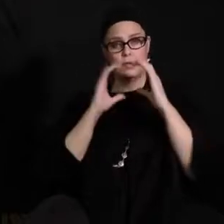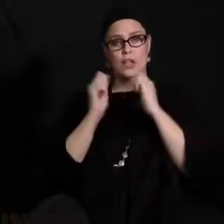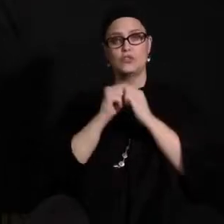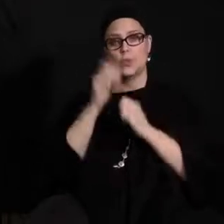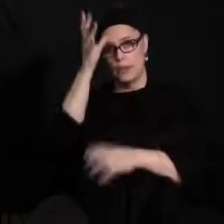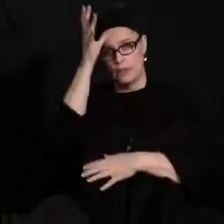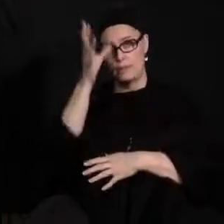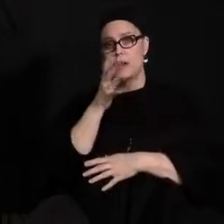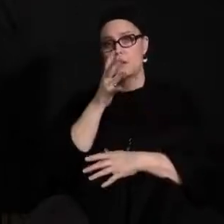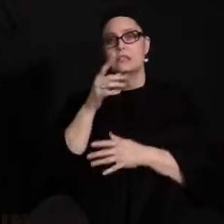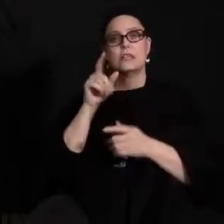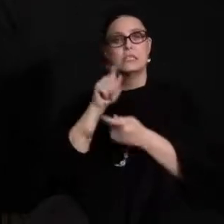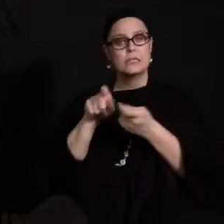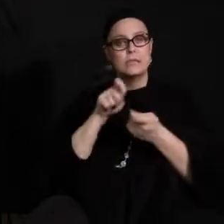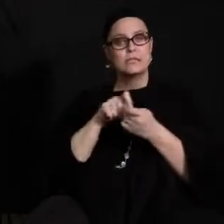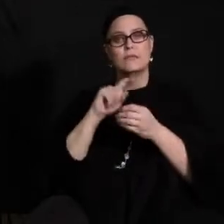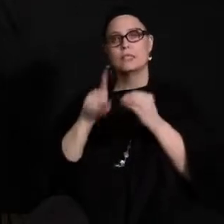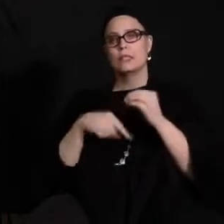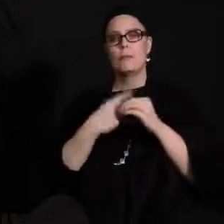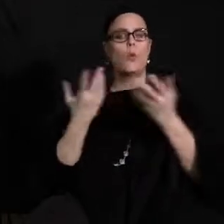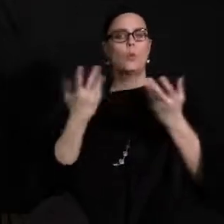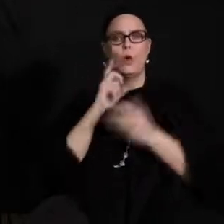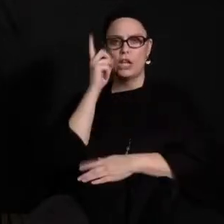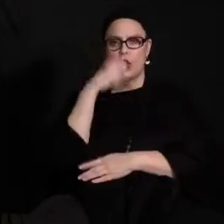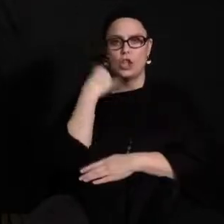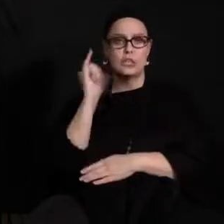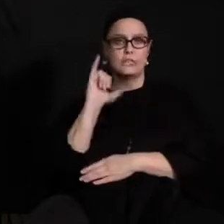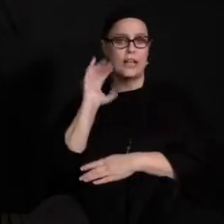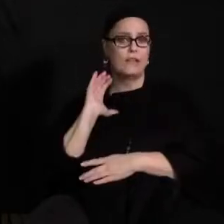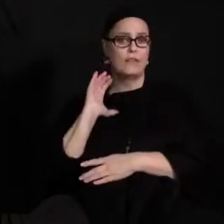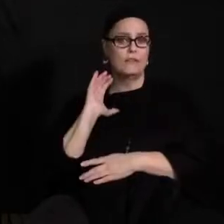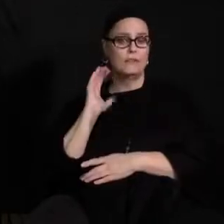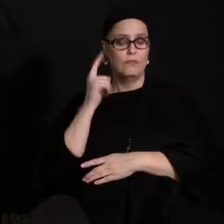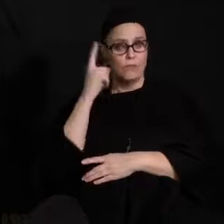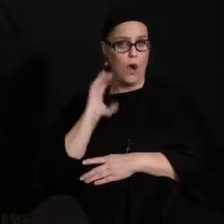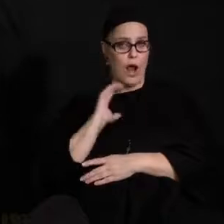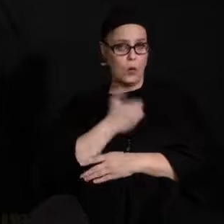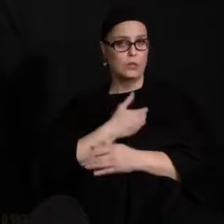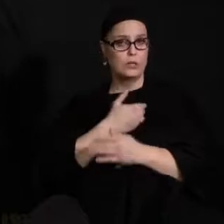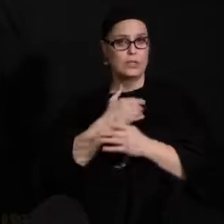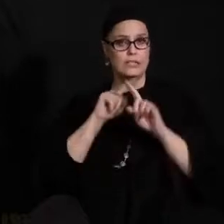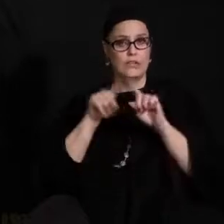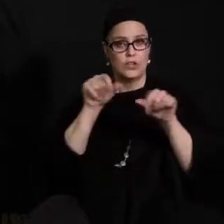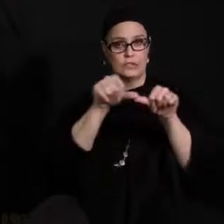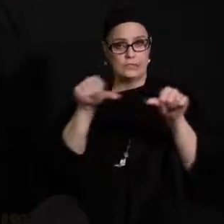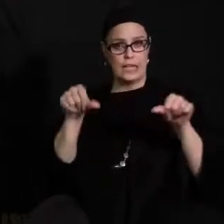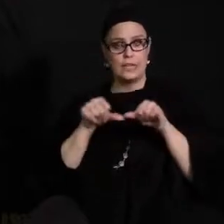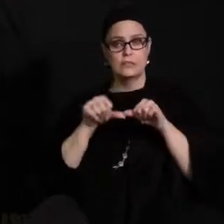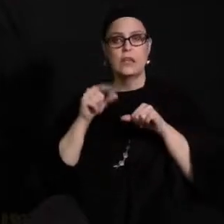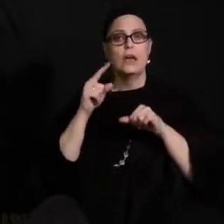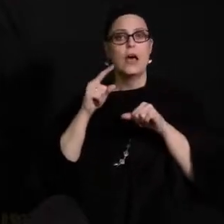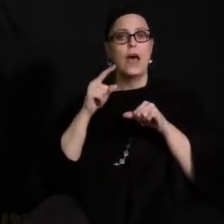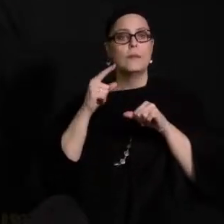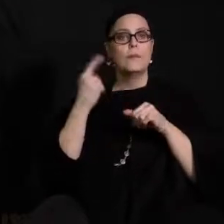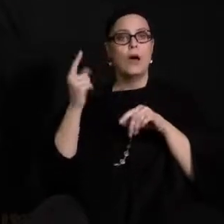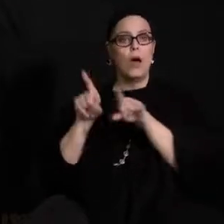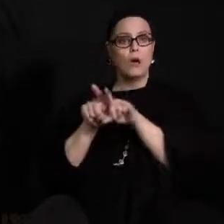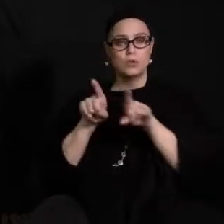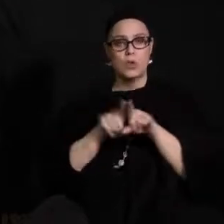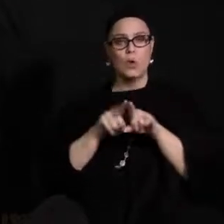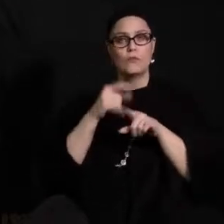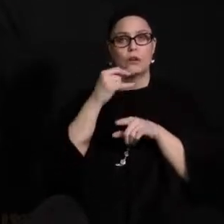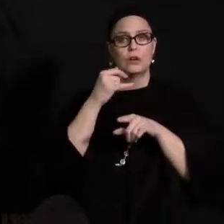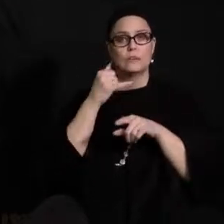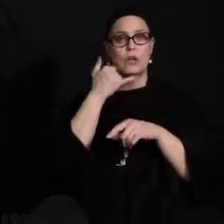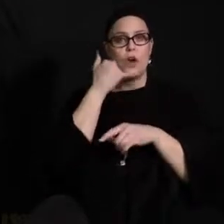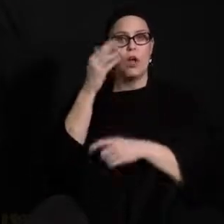with parents the specifics about what it's going to look like for their sites. In addition to the call-outs, we also have the site